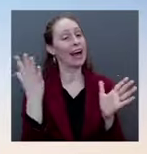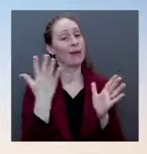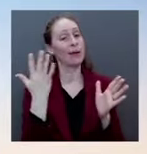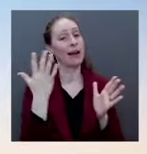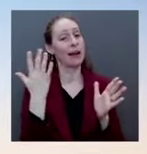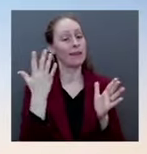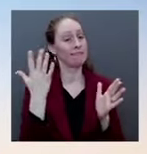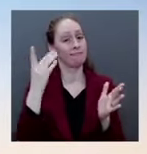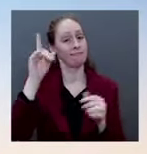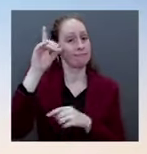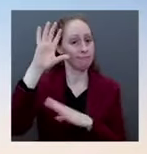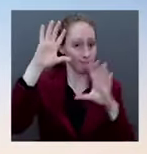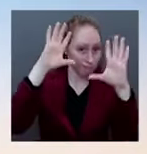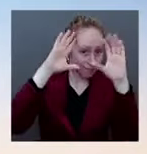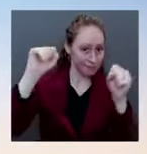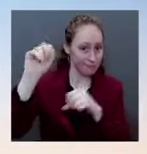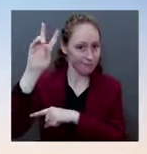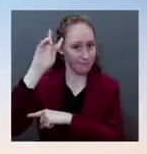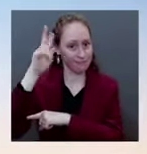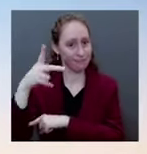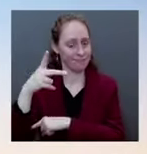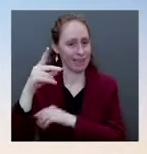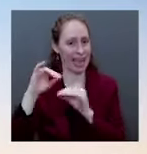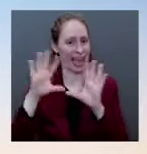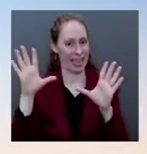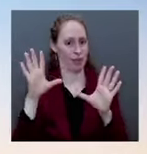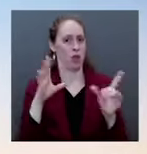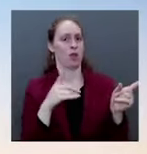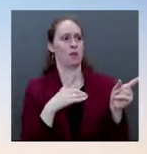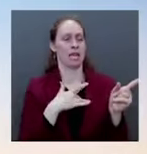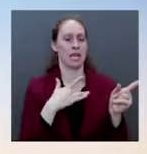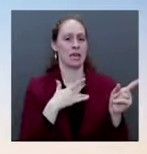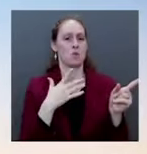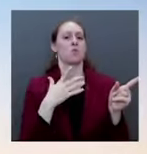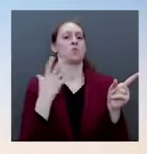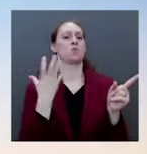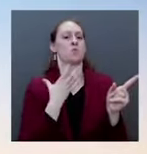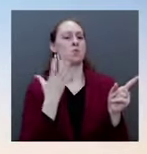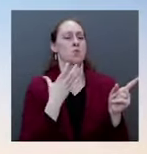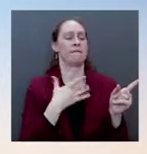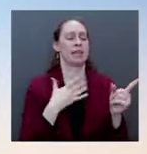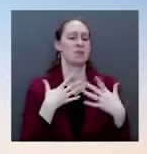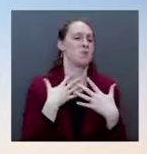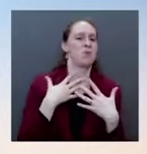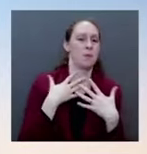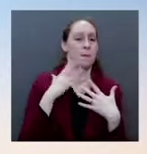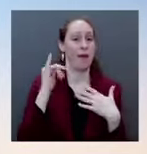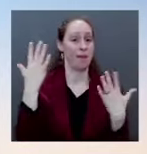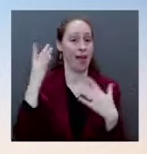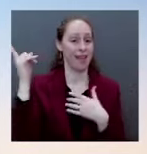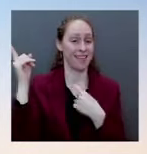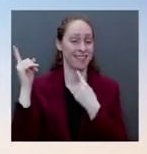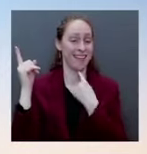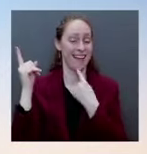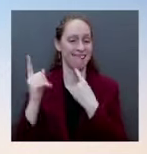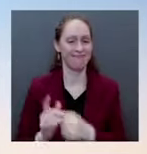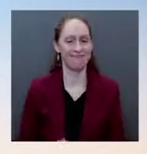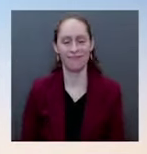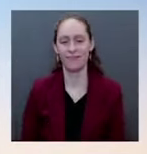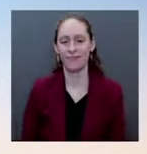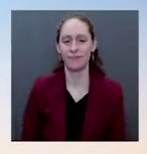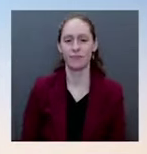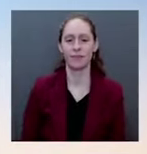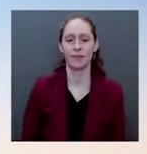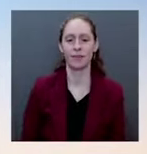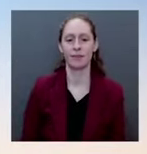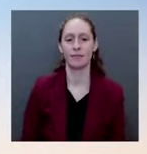President, what is more irresponsible, unbecoming, and divisive is the coordinated effort by far too many Republicans across the country to